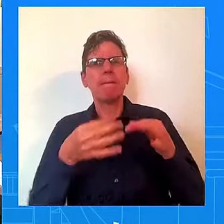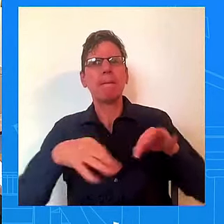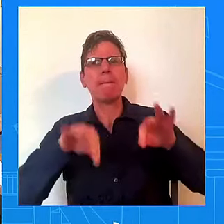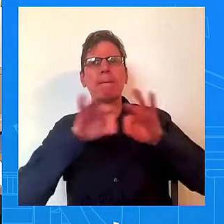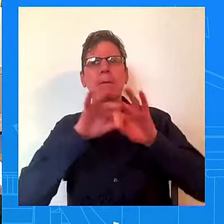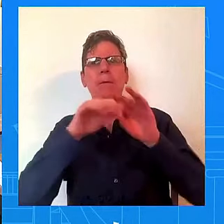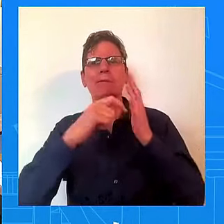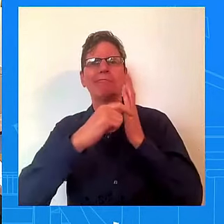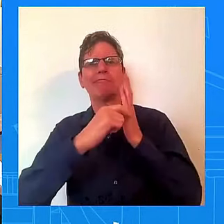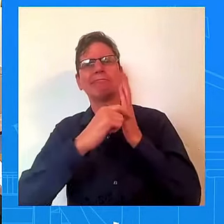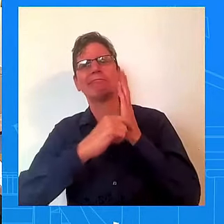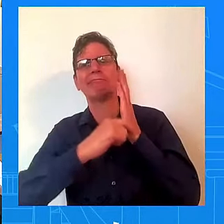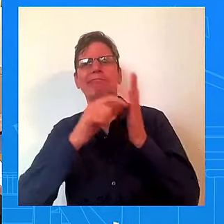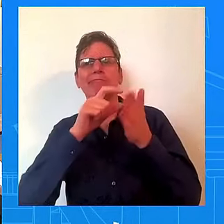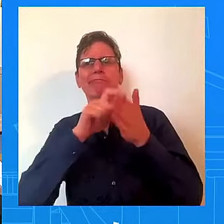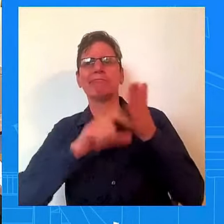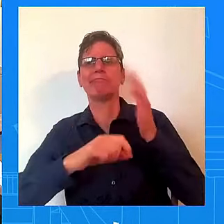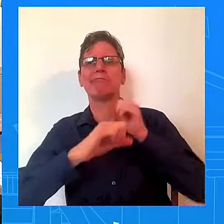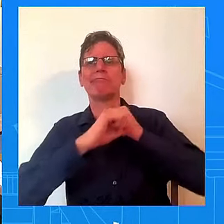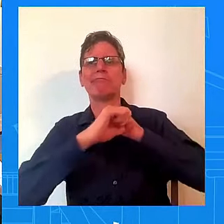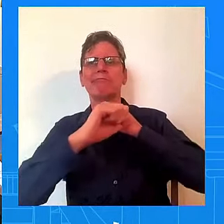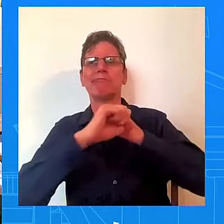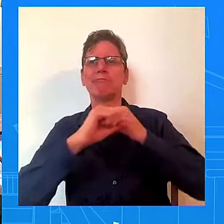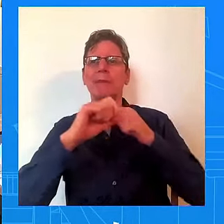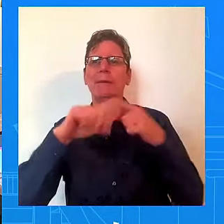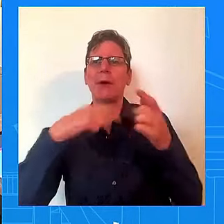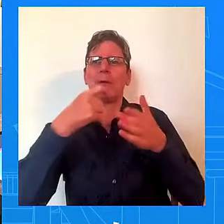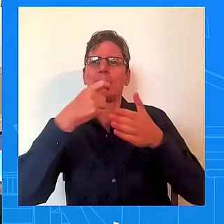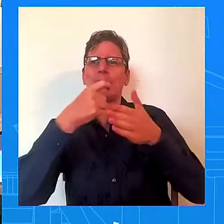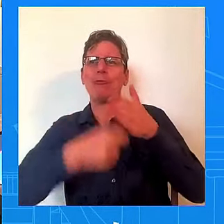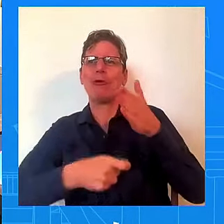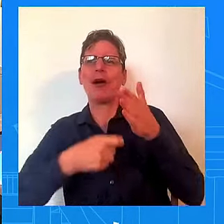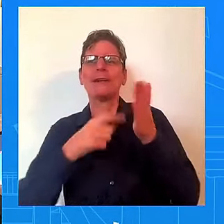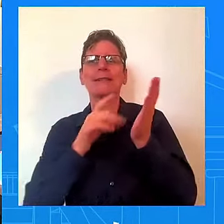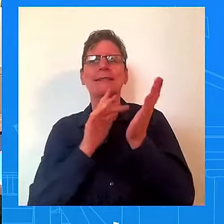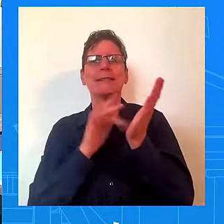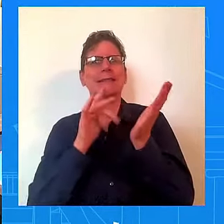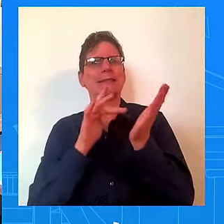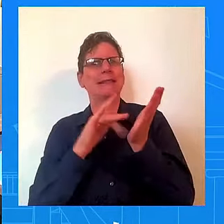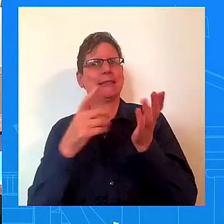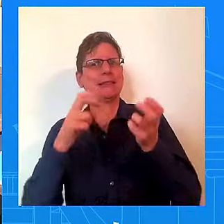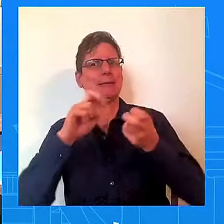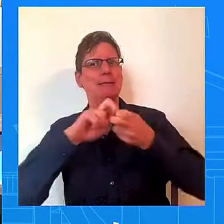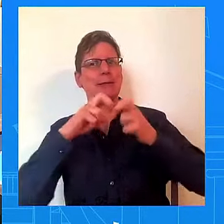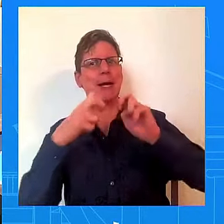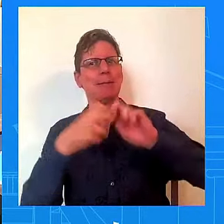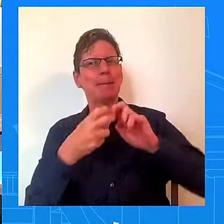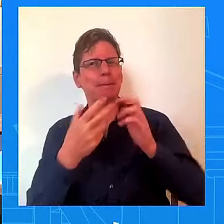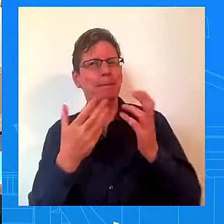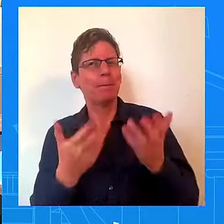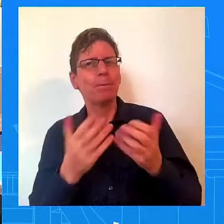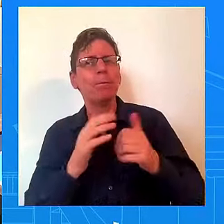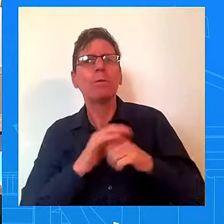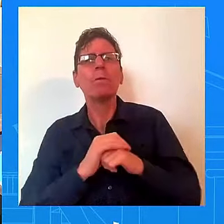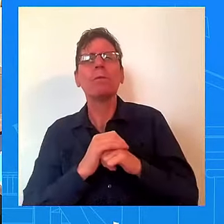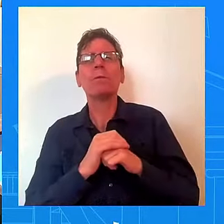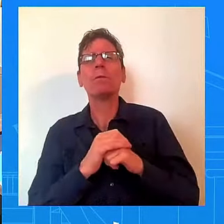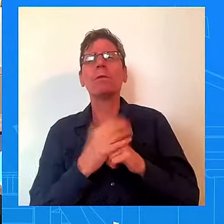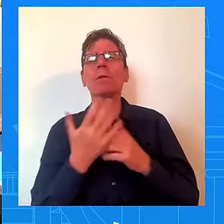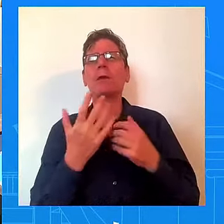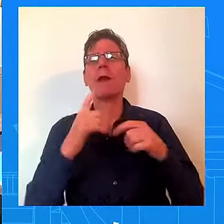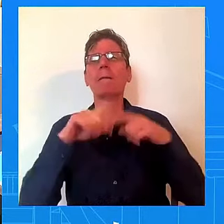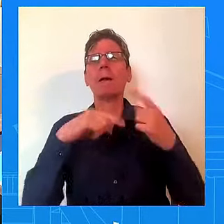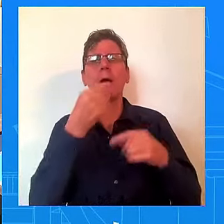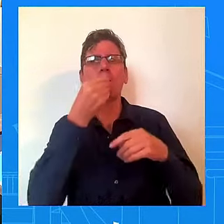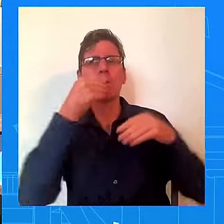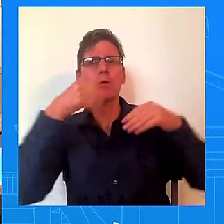in the United States when it comes to grocery prices. And I wanted to see if there's anything that the Biden-Harris